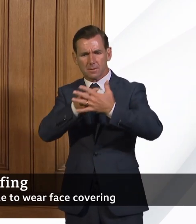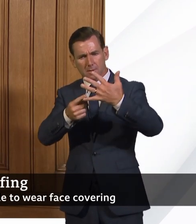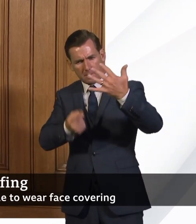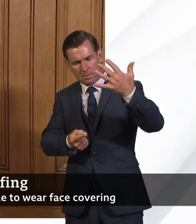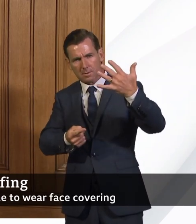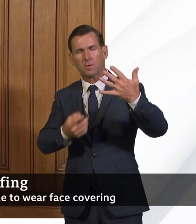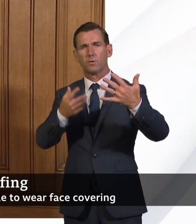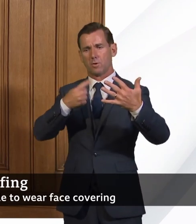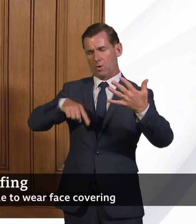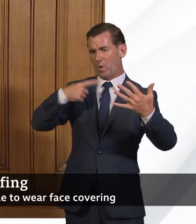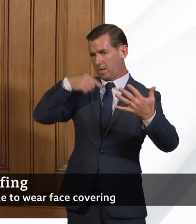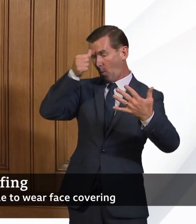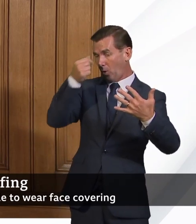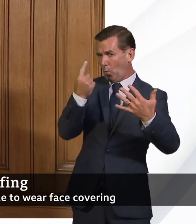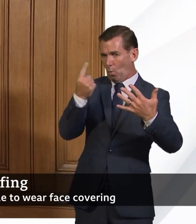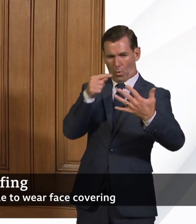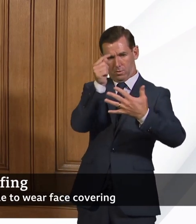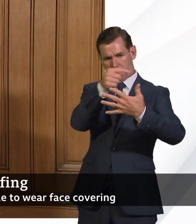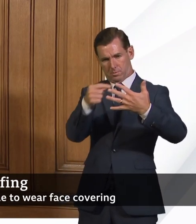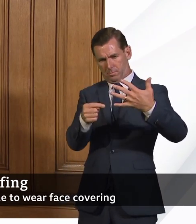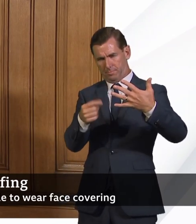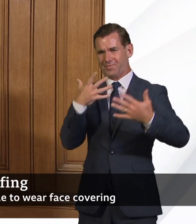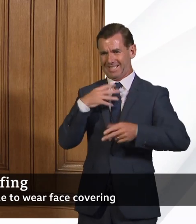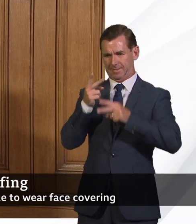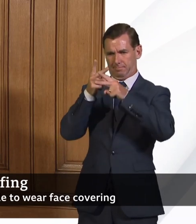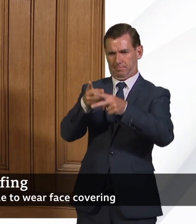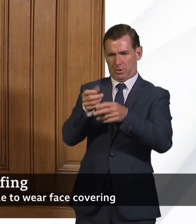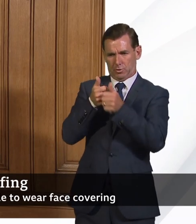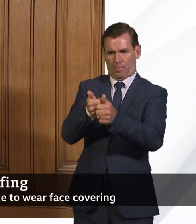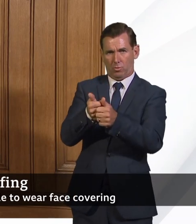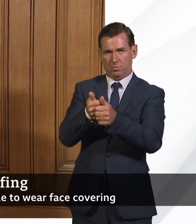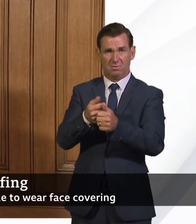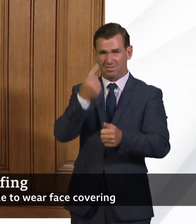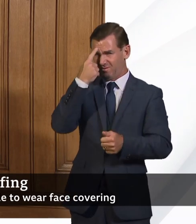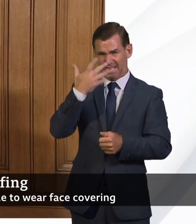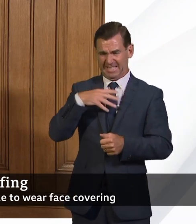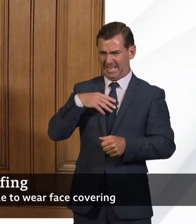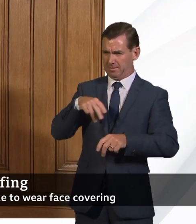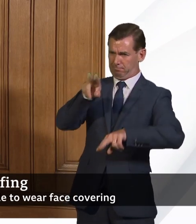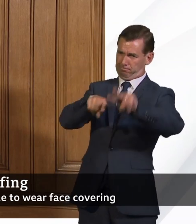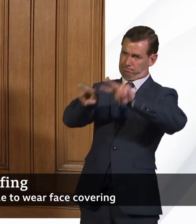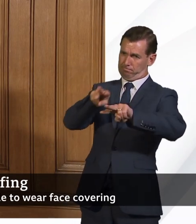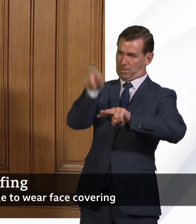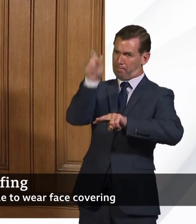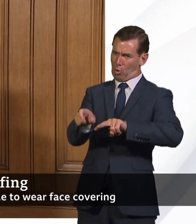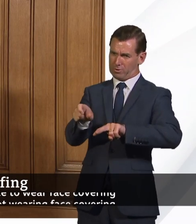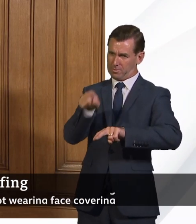support, that we need to risk assess individuals against the work they're doing, and when